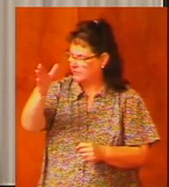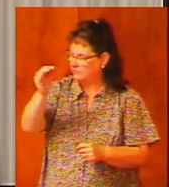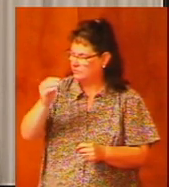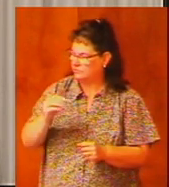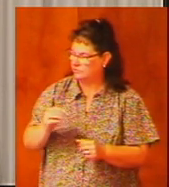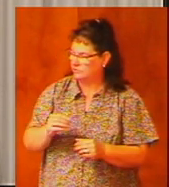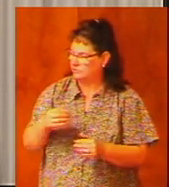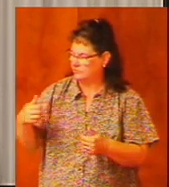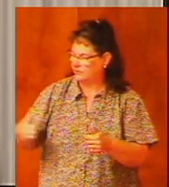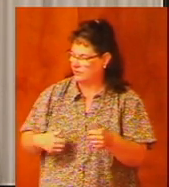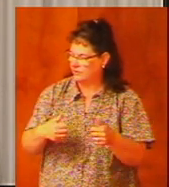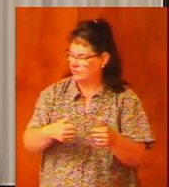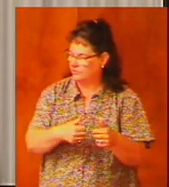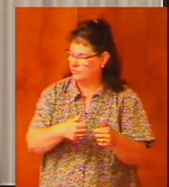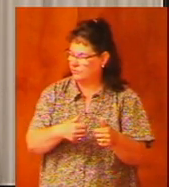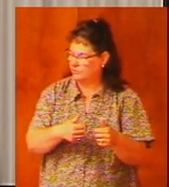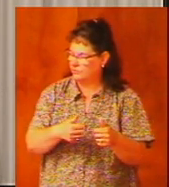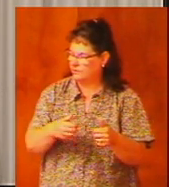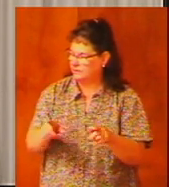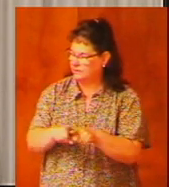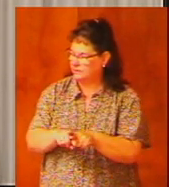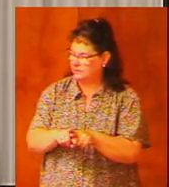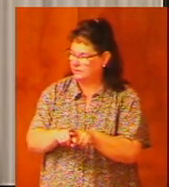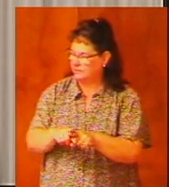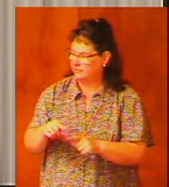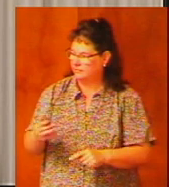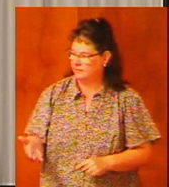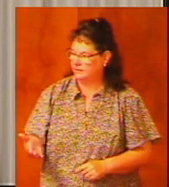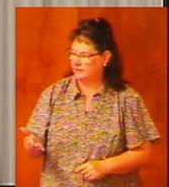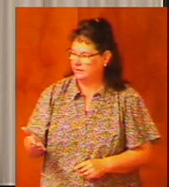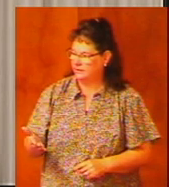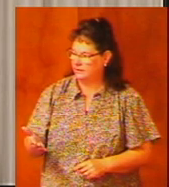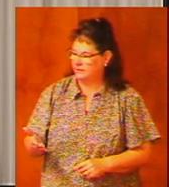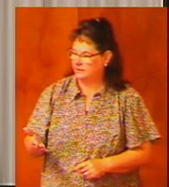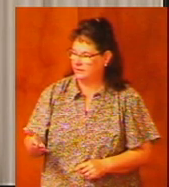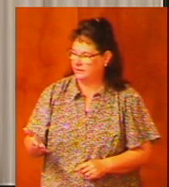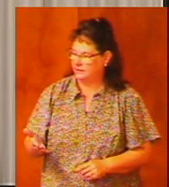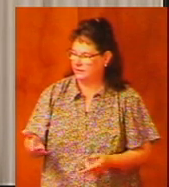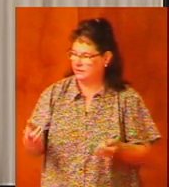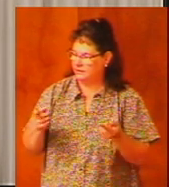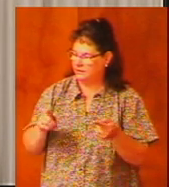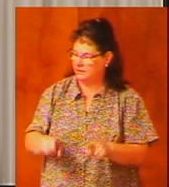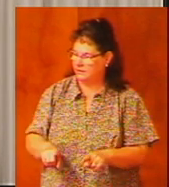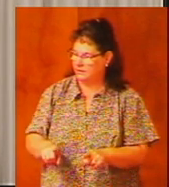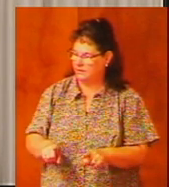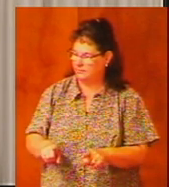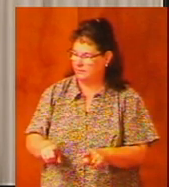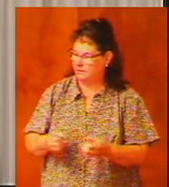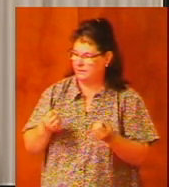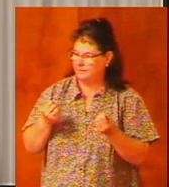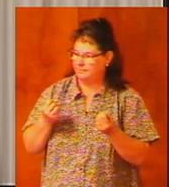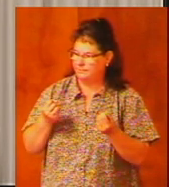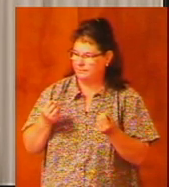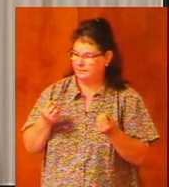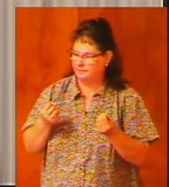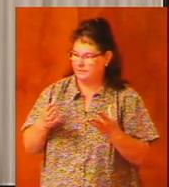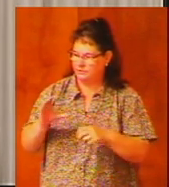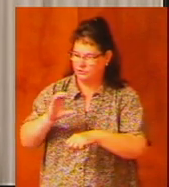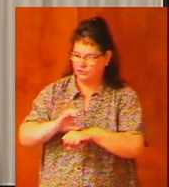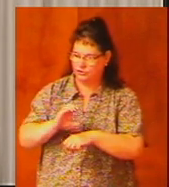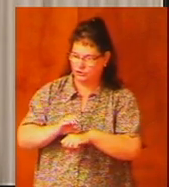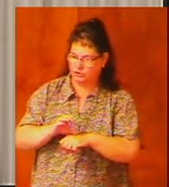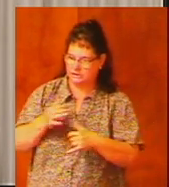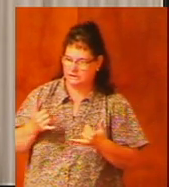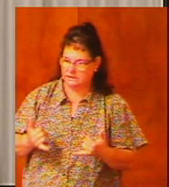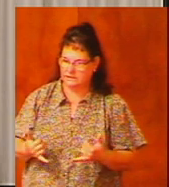had followed the same thing has happened in many churches today